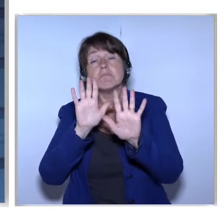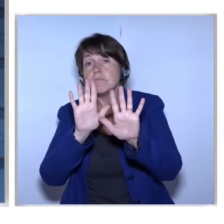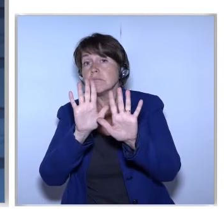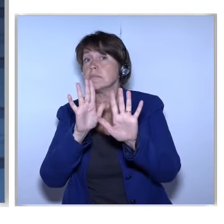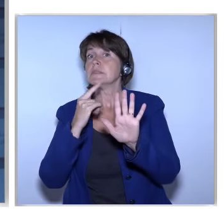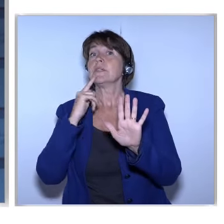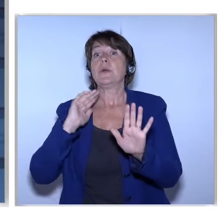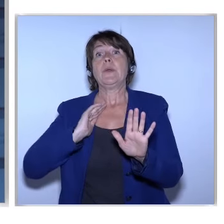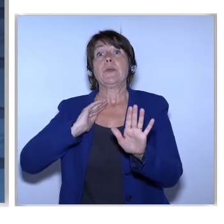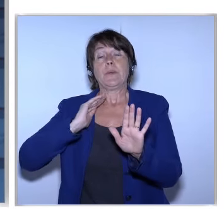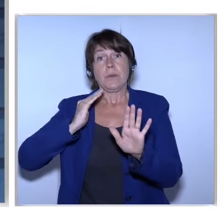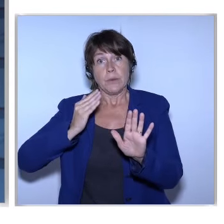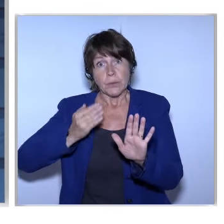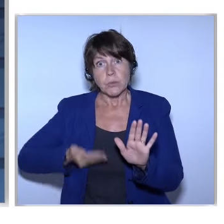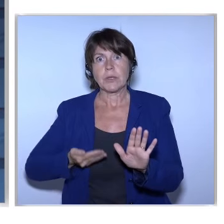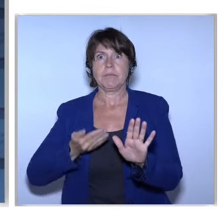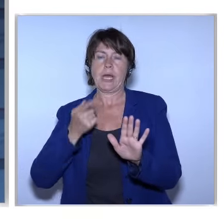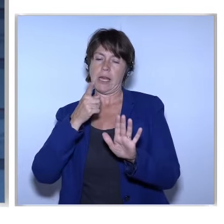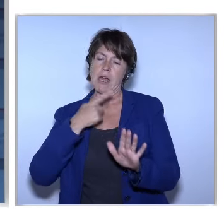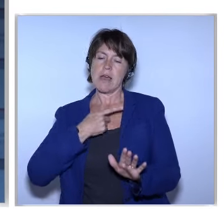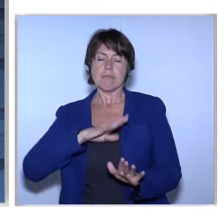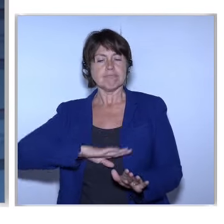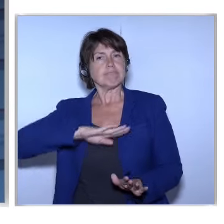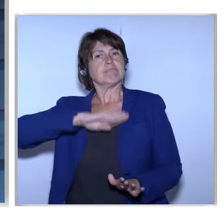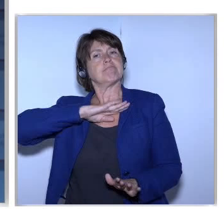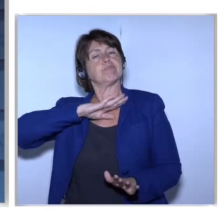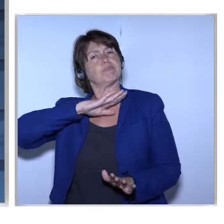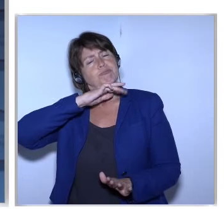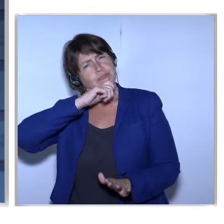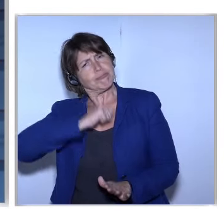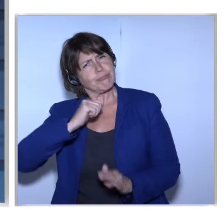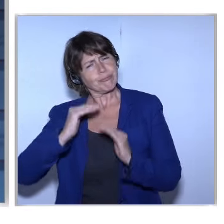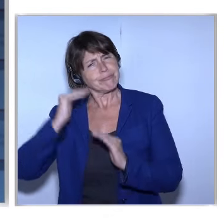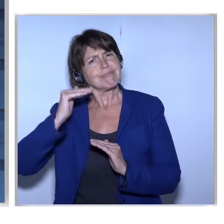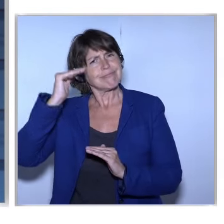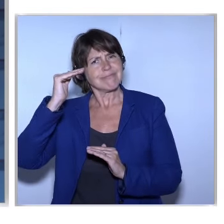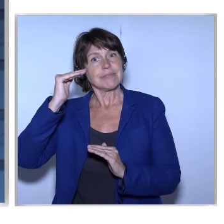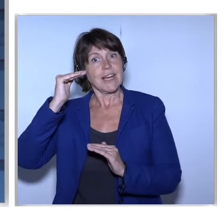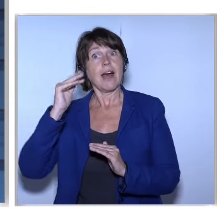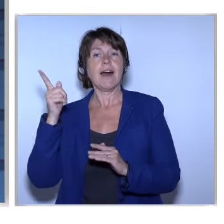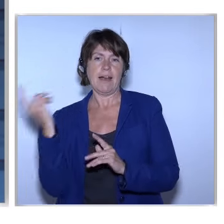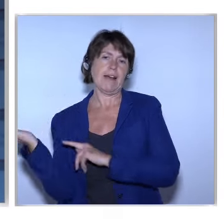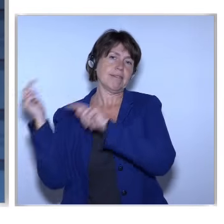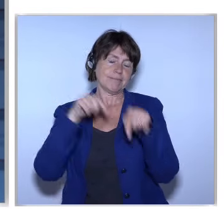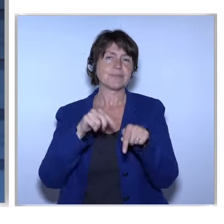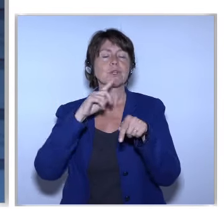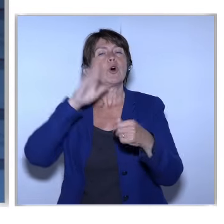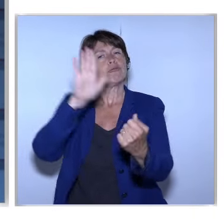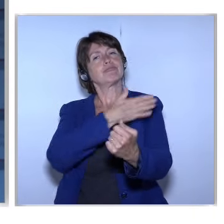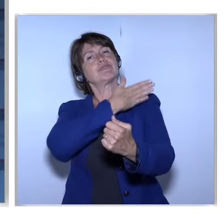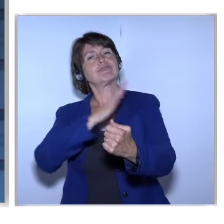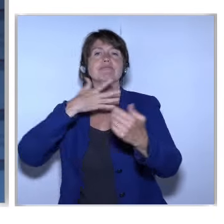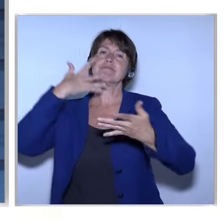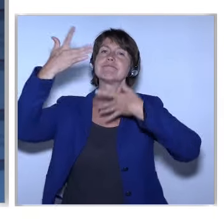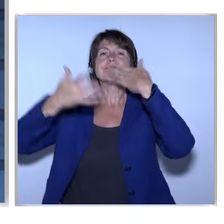say women in the prime of their age, will sing for you, made up on the spot,